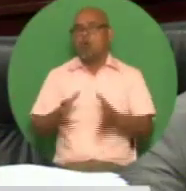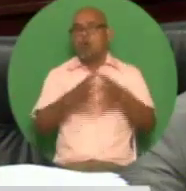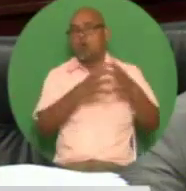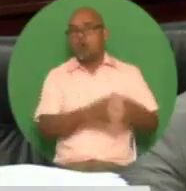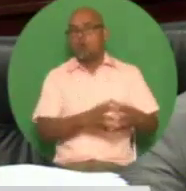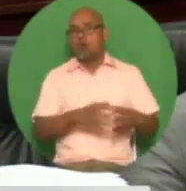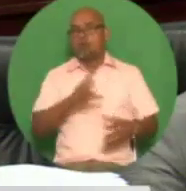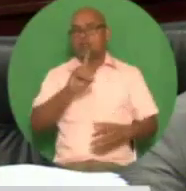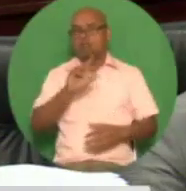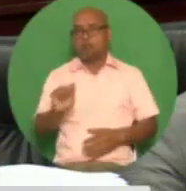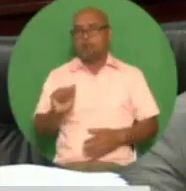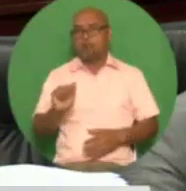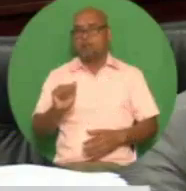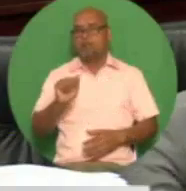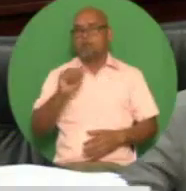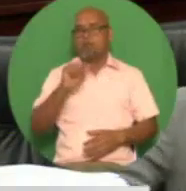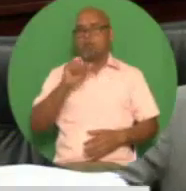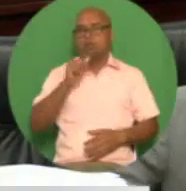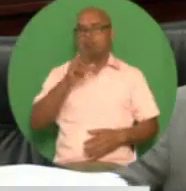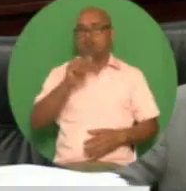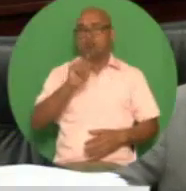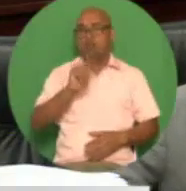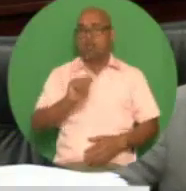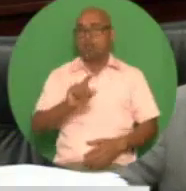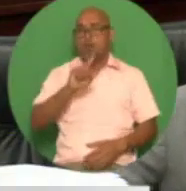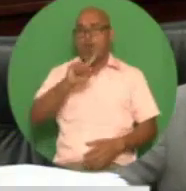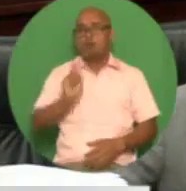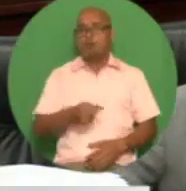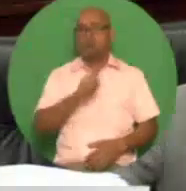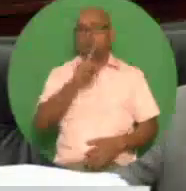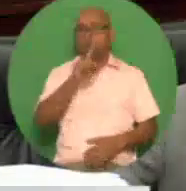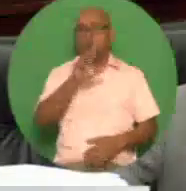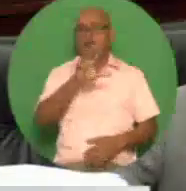monthly grant of one thousand five hundred